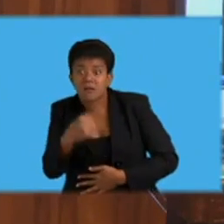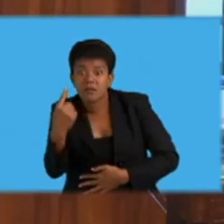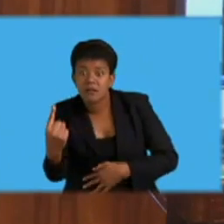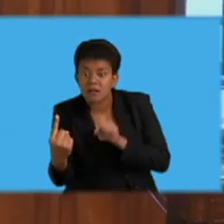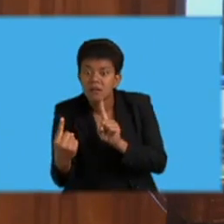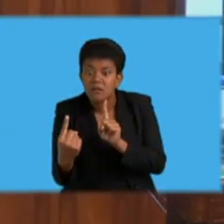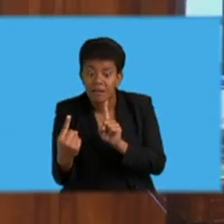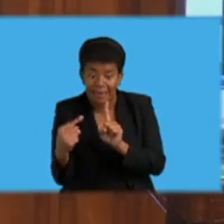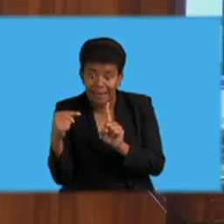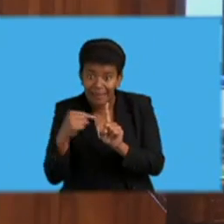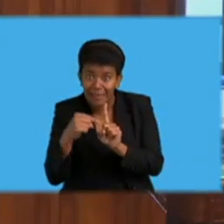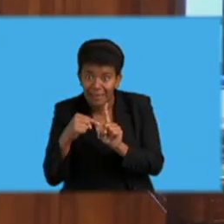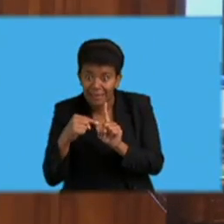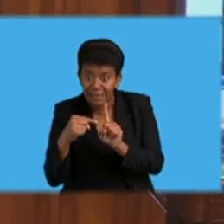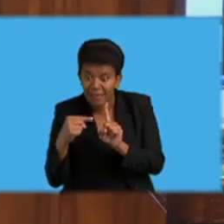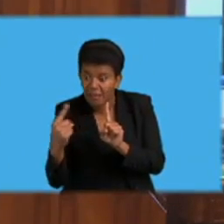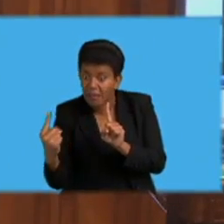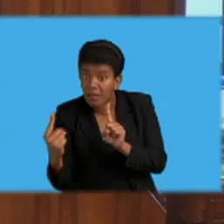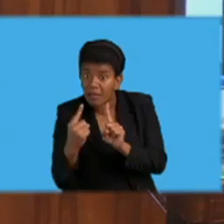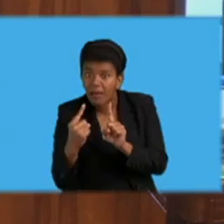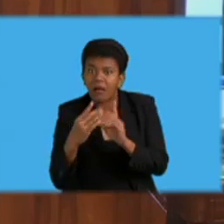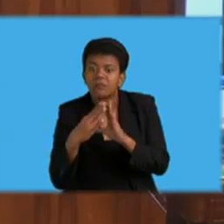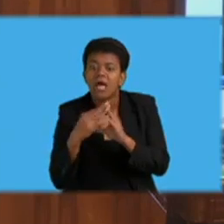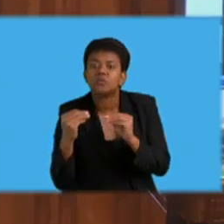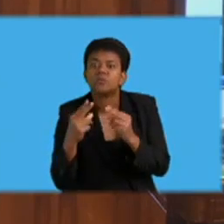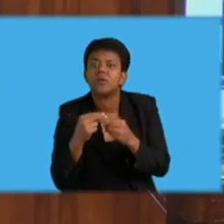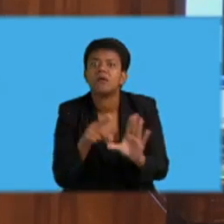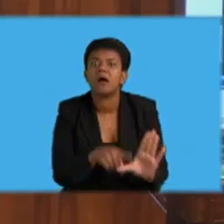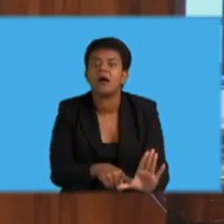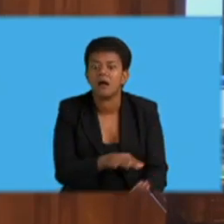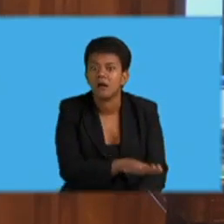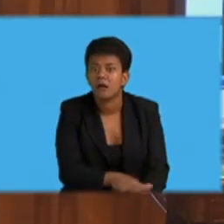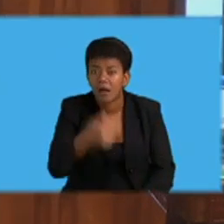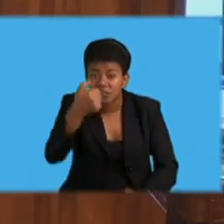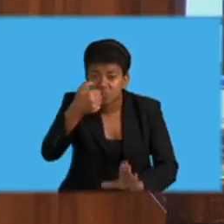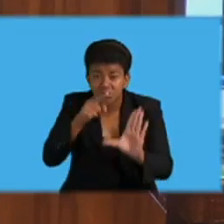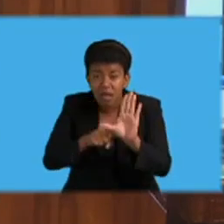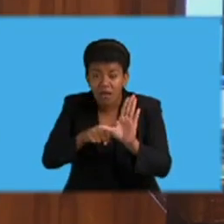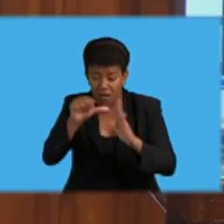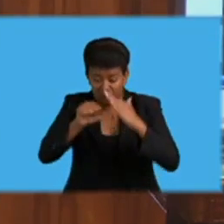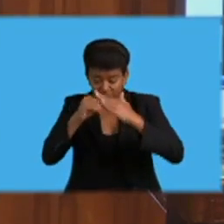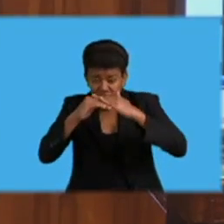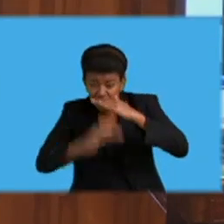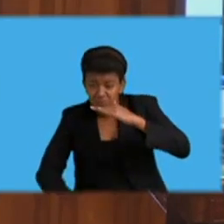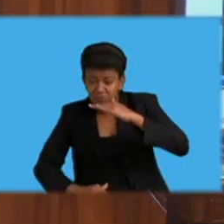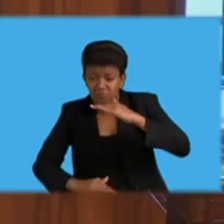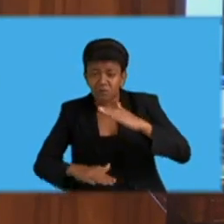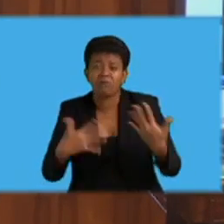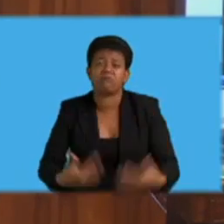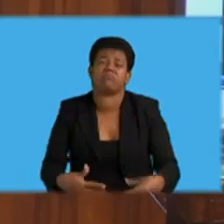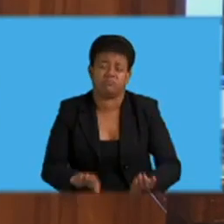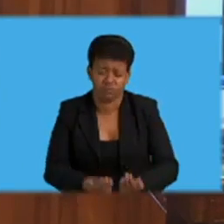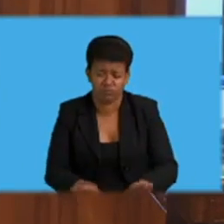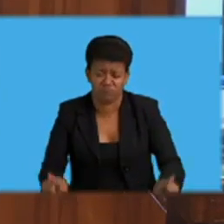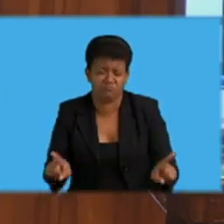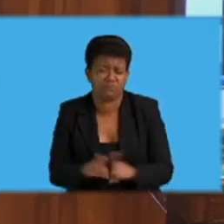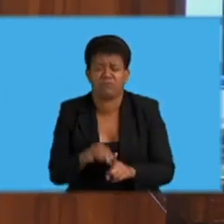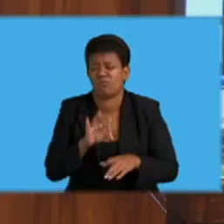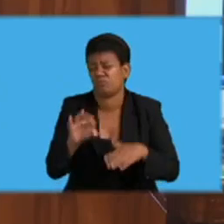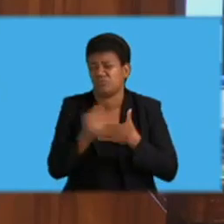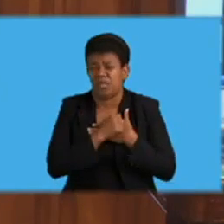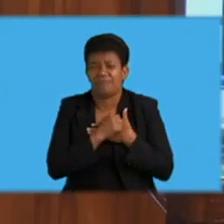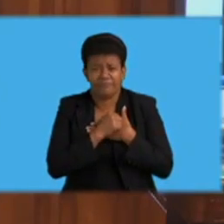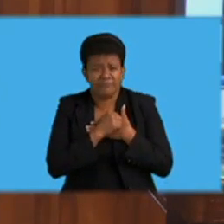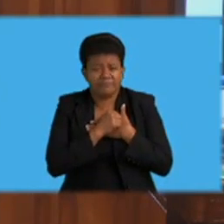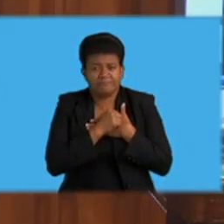girl under the age of 16. Today, some children are not safe, even in